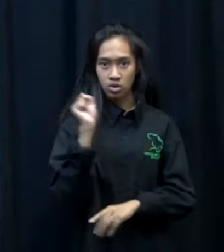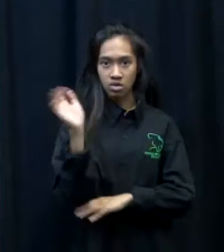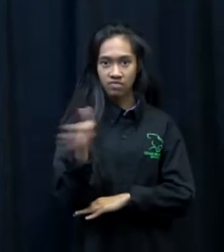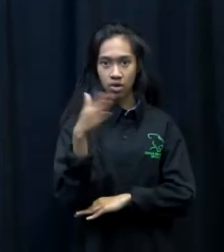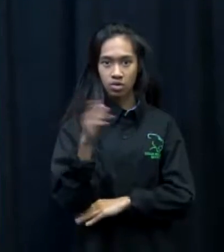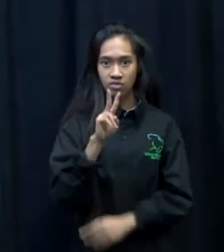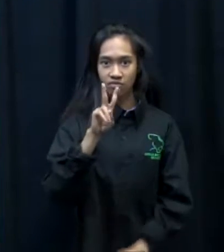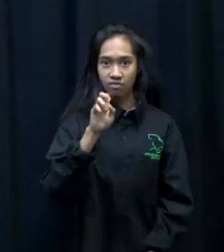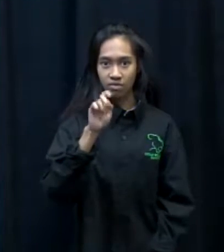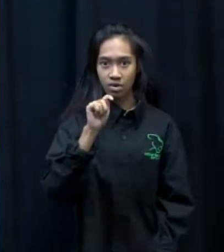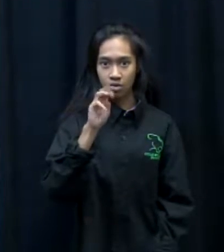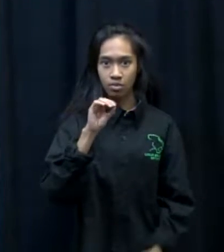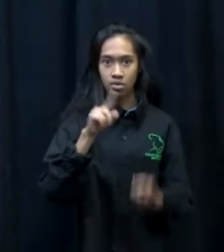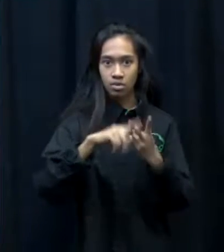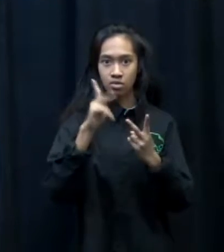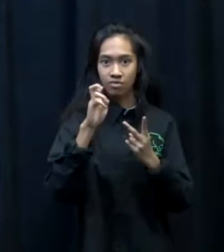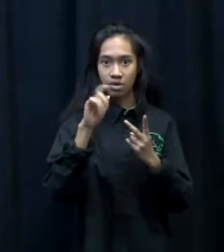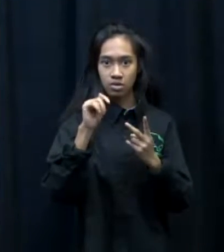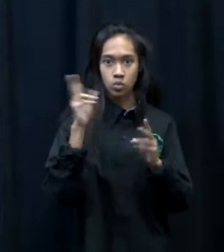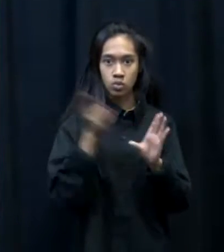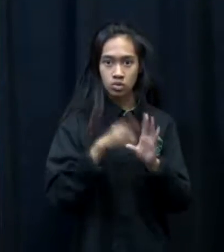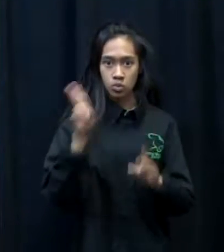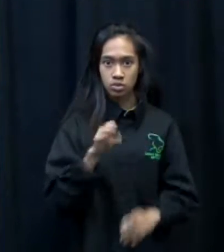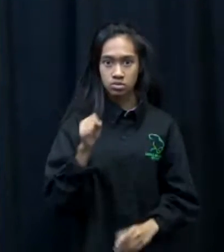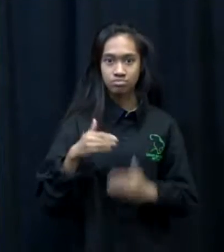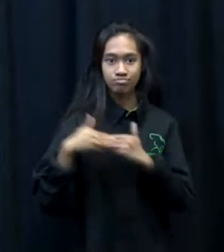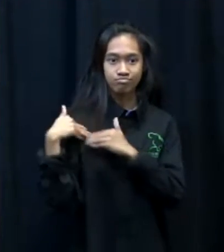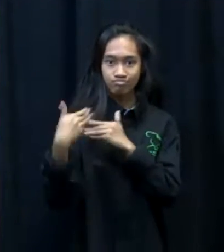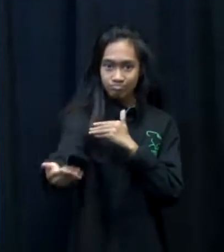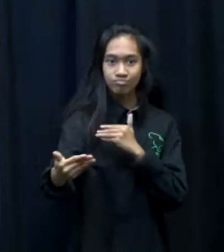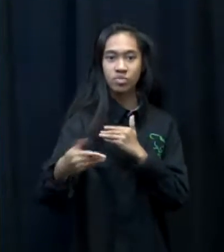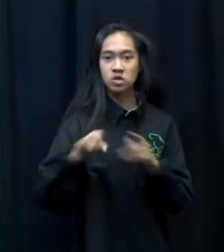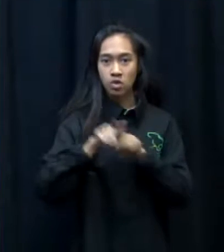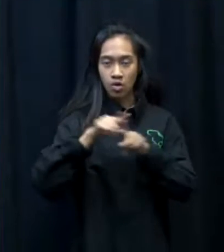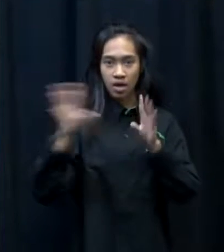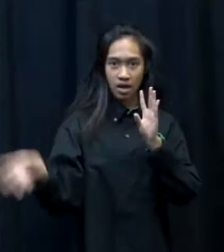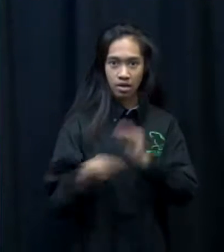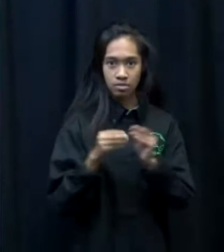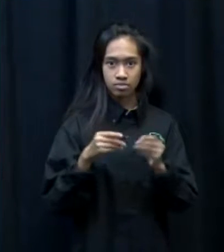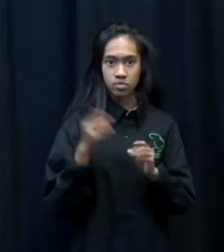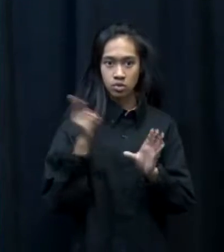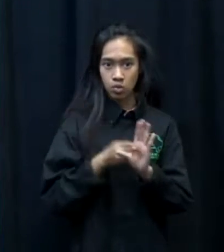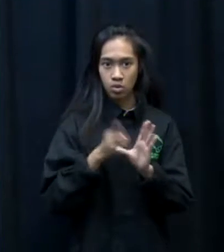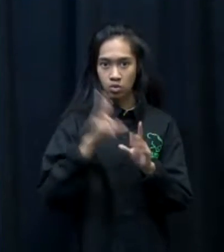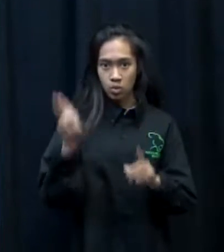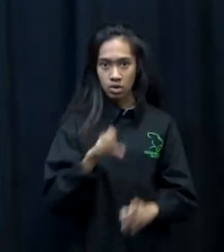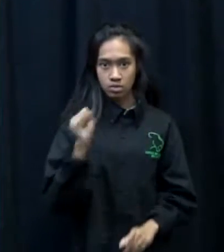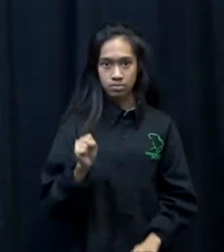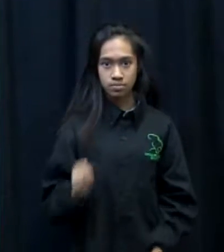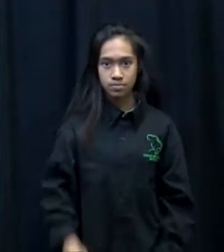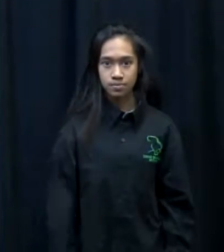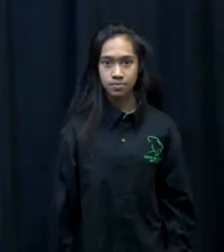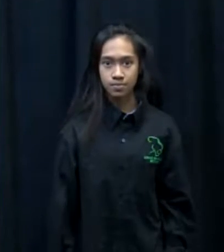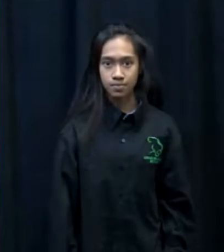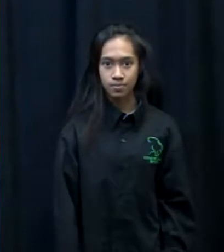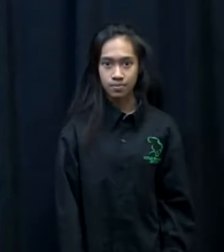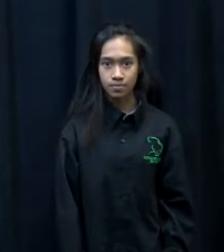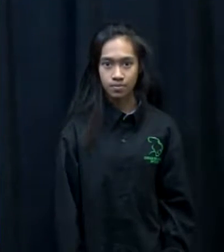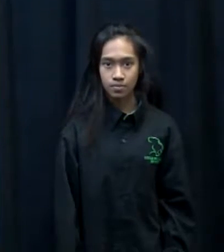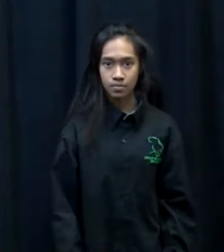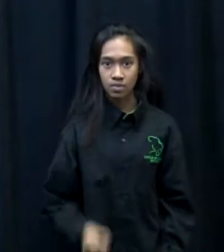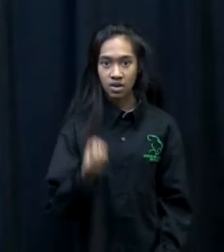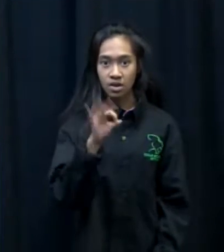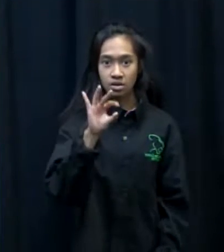and Kentucky joined the Union. After this day, a star was added each time a state joined the United States. In